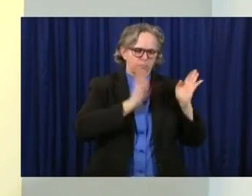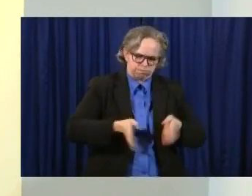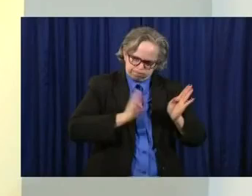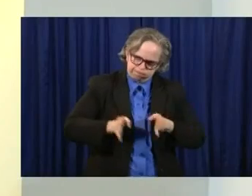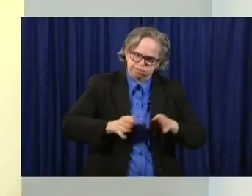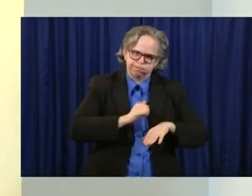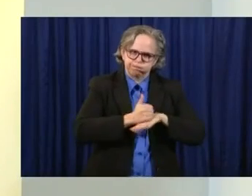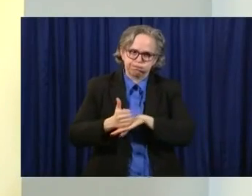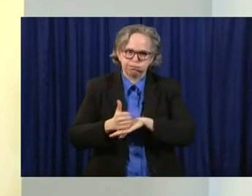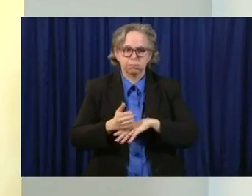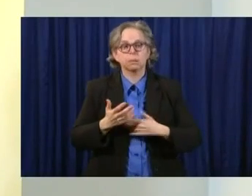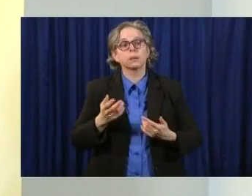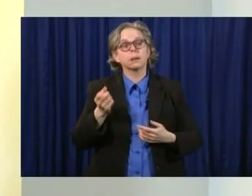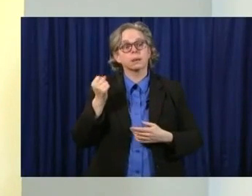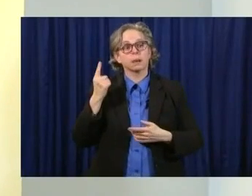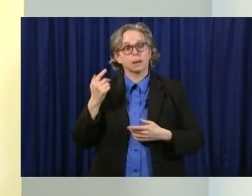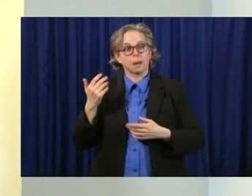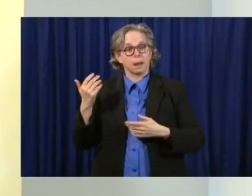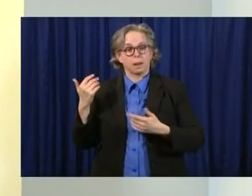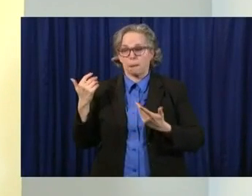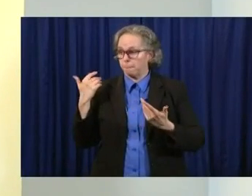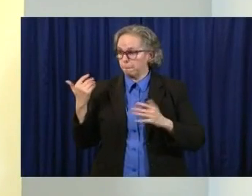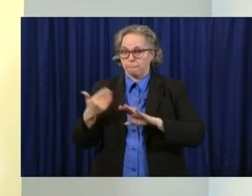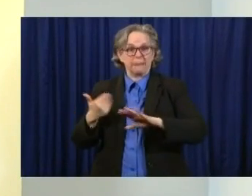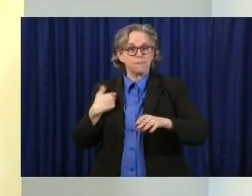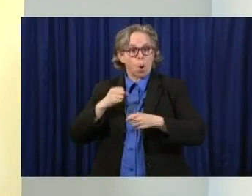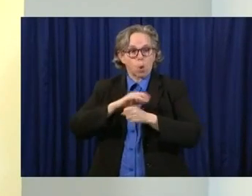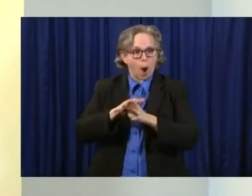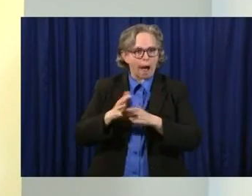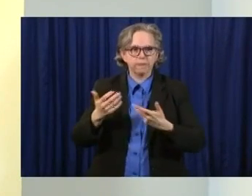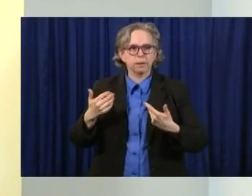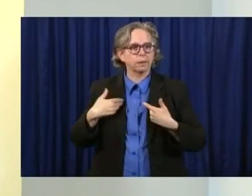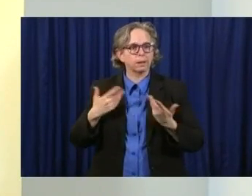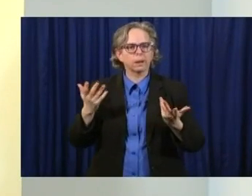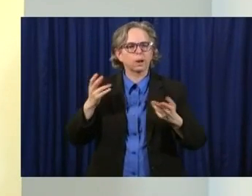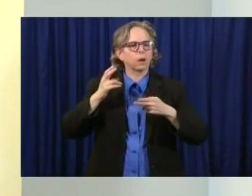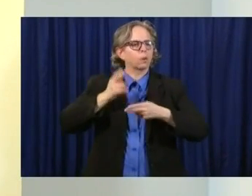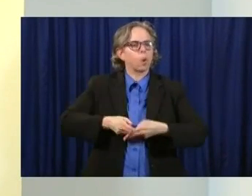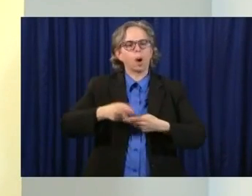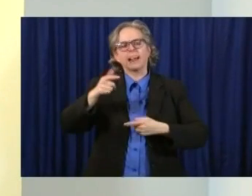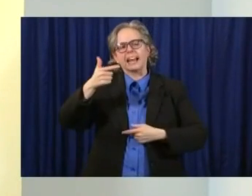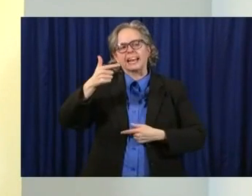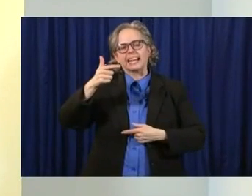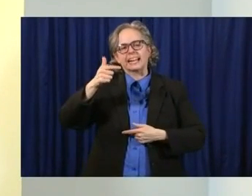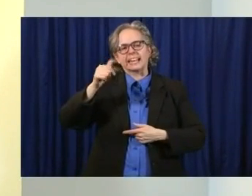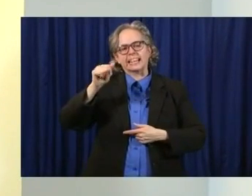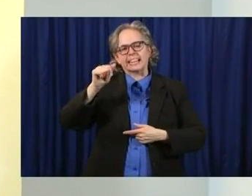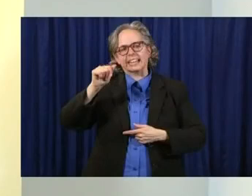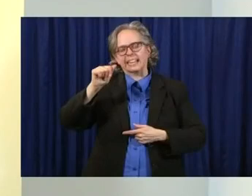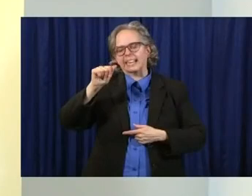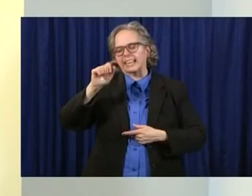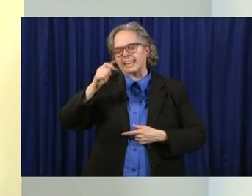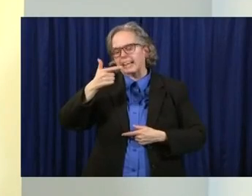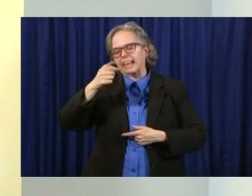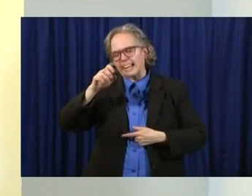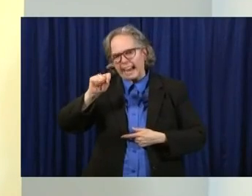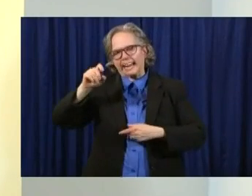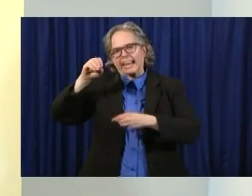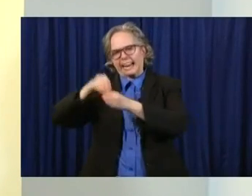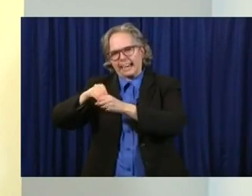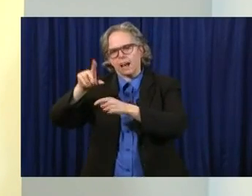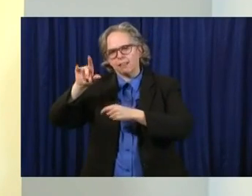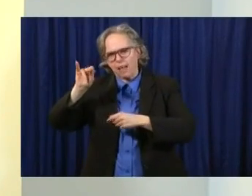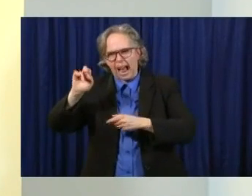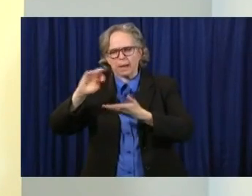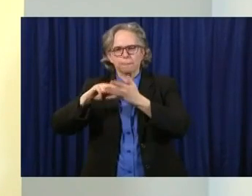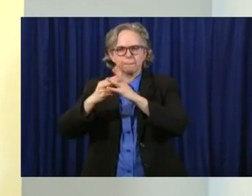That is the Get In Line Online service where we are allowing people to check in online, and that way we can space people out.